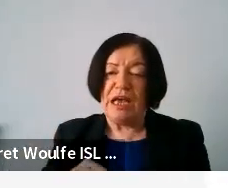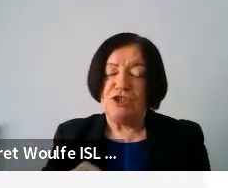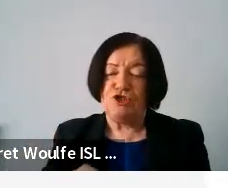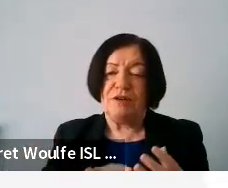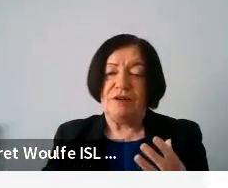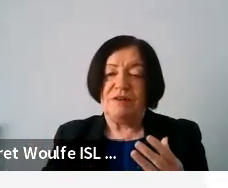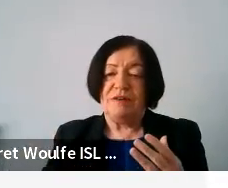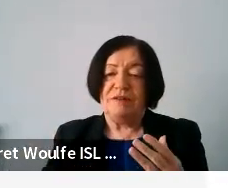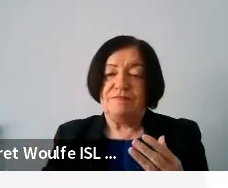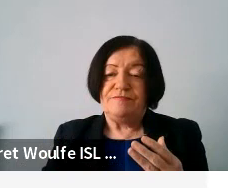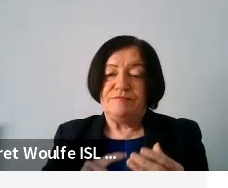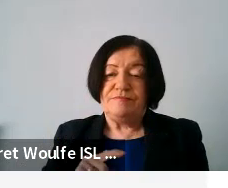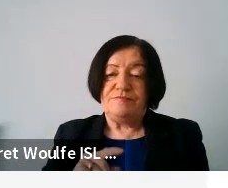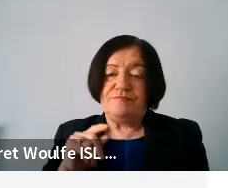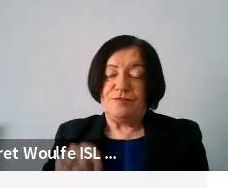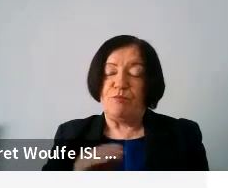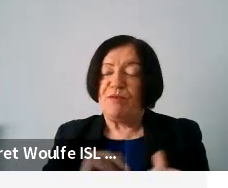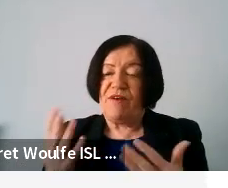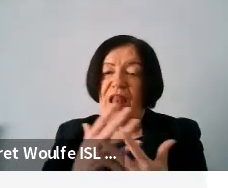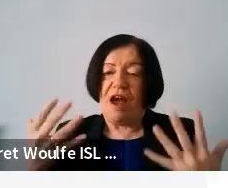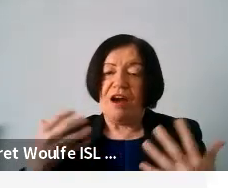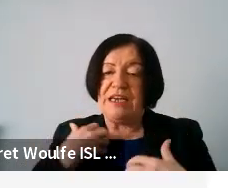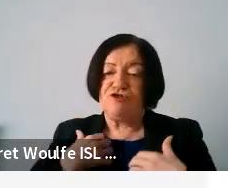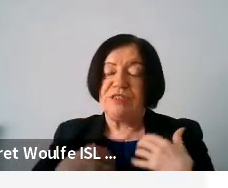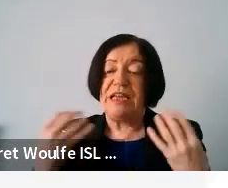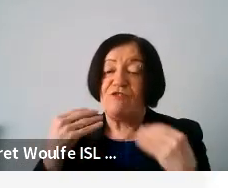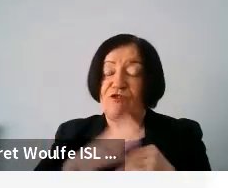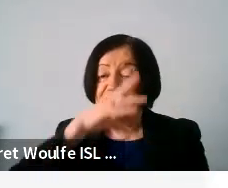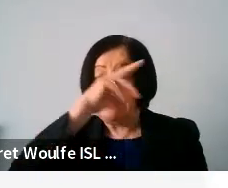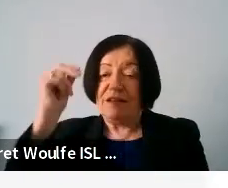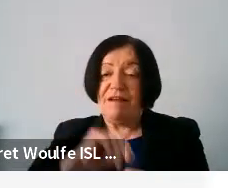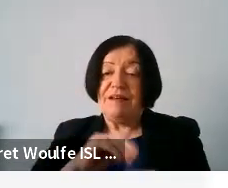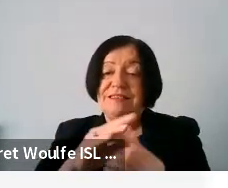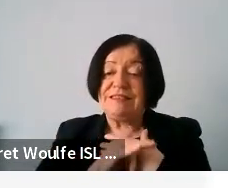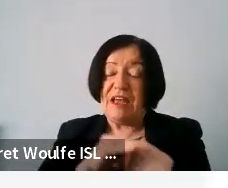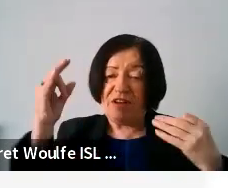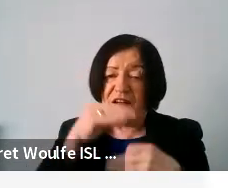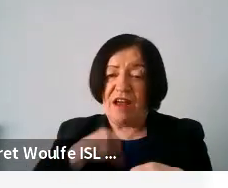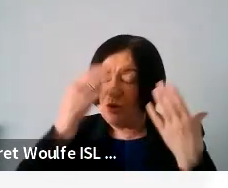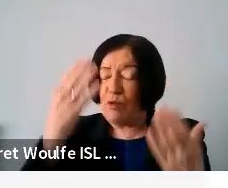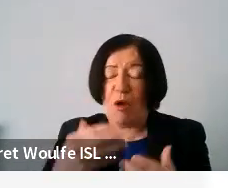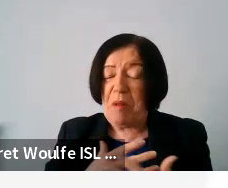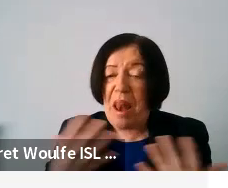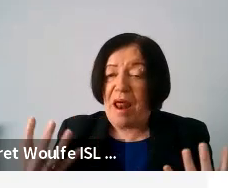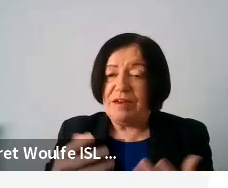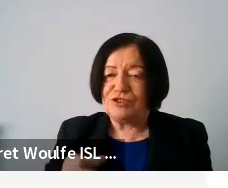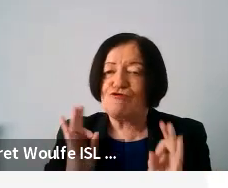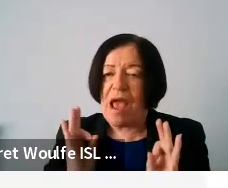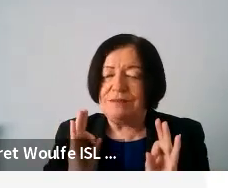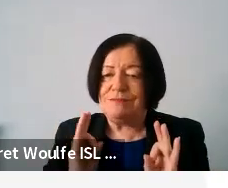And I find, you know, you've provided a lot of interesting information, for example, on safeguarding that I don't know much about. So this is great.